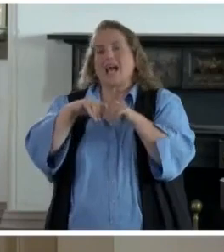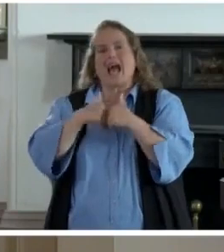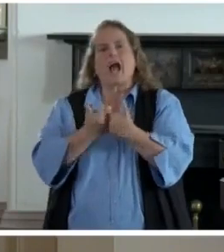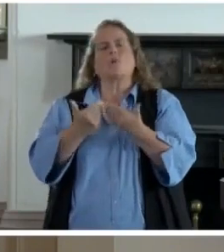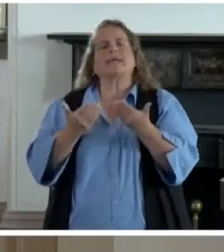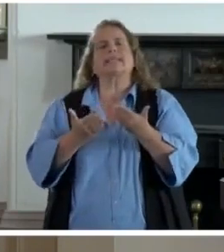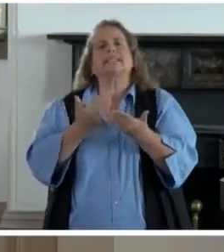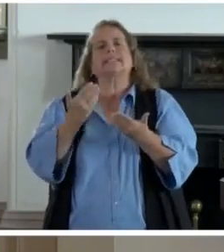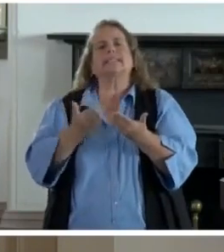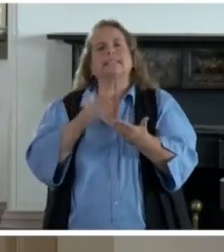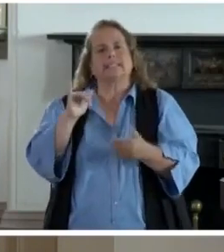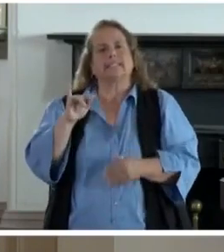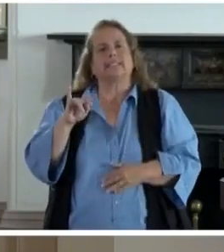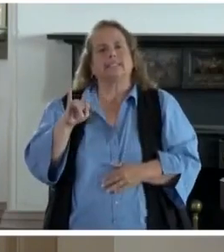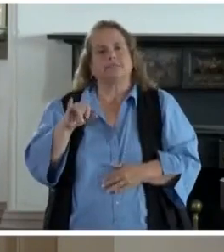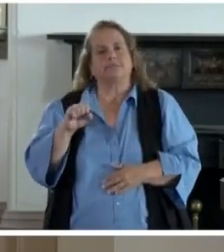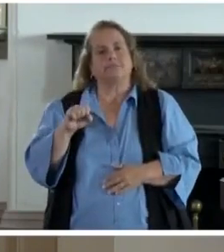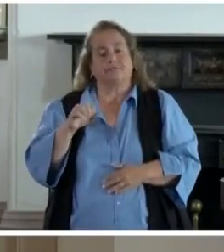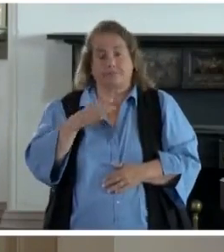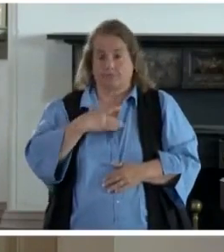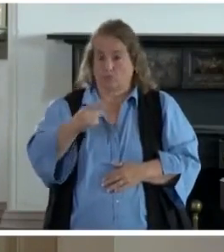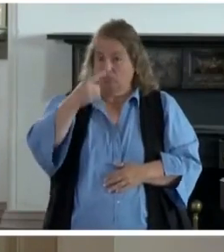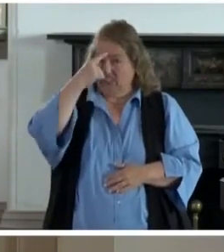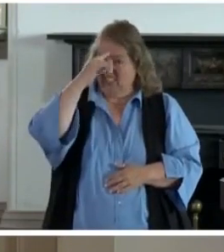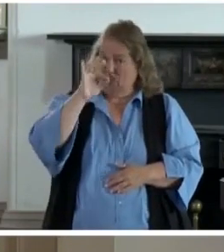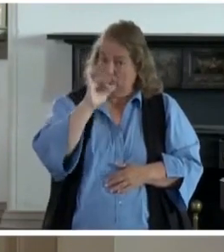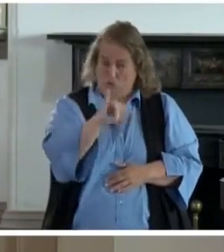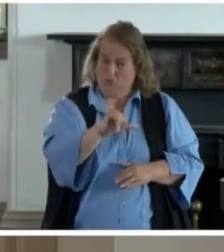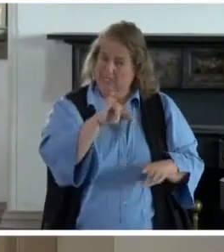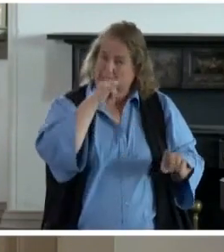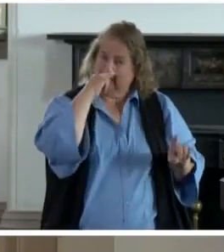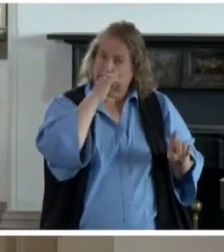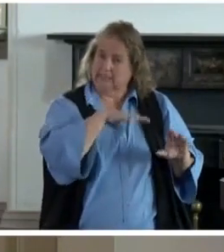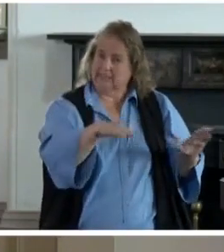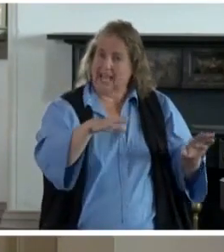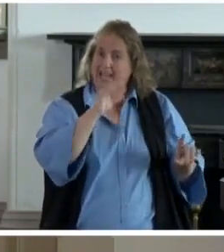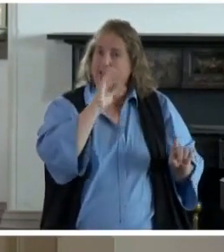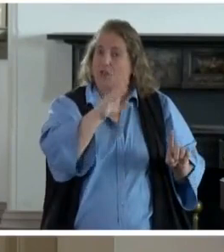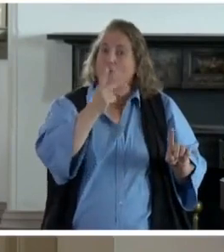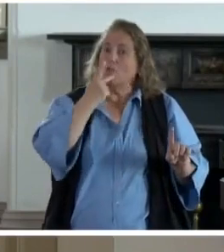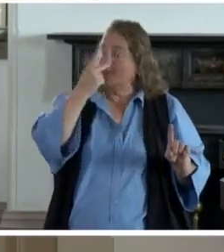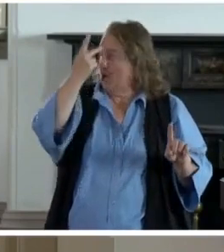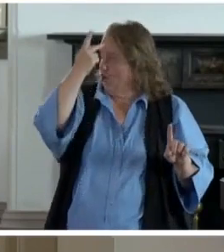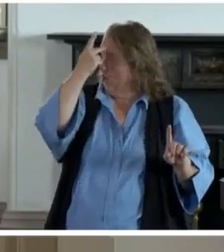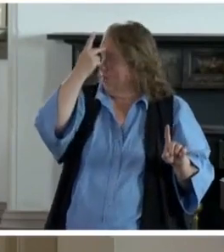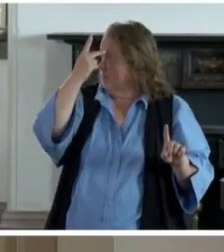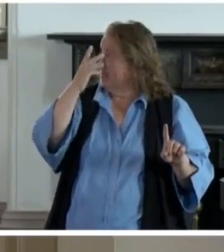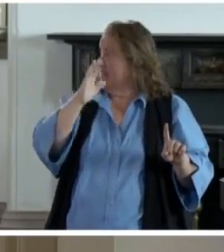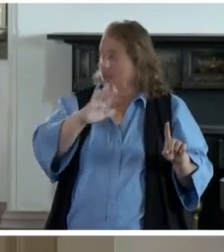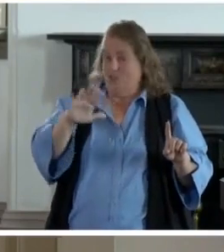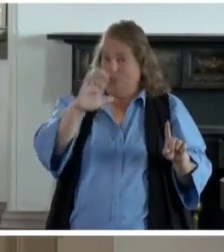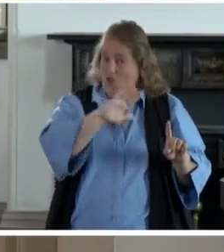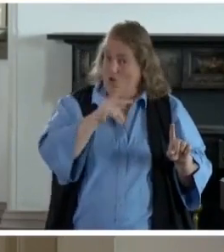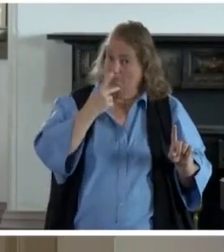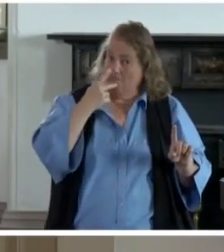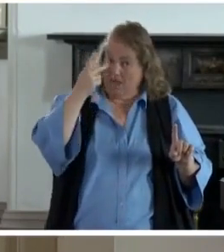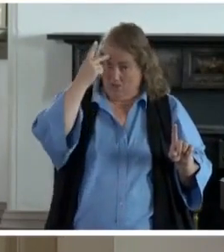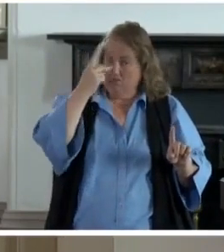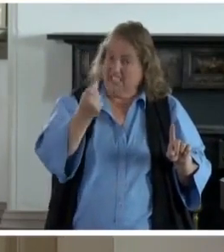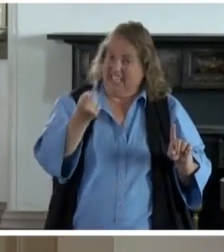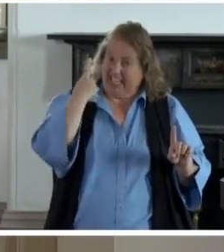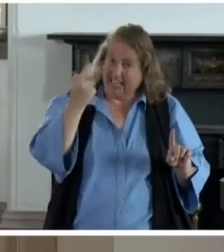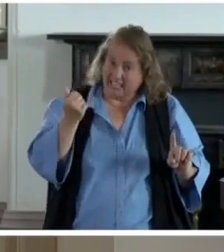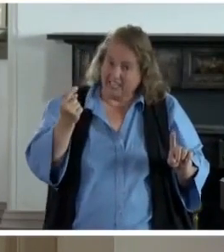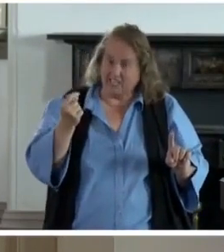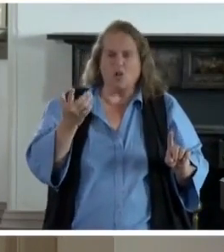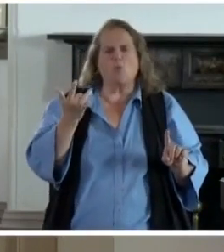is. And I'd like to think if these kids and their parents, this one's for me, if these kids and their parents get it,